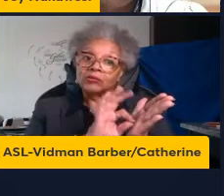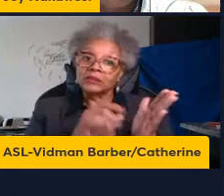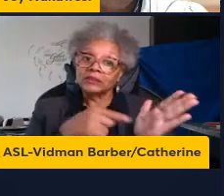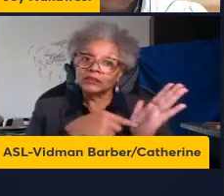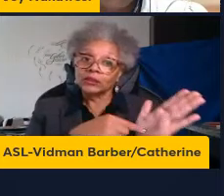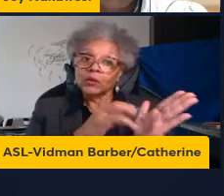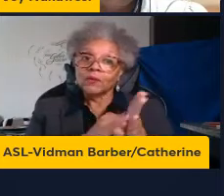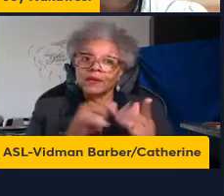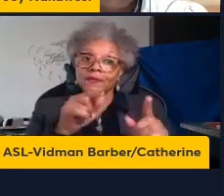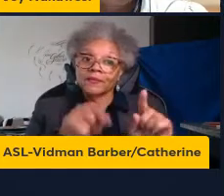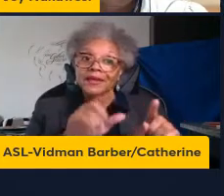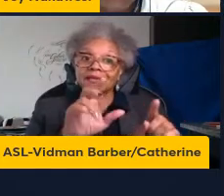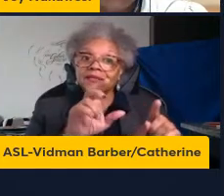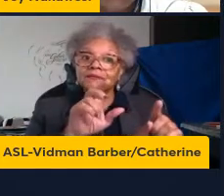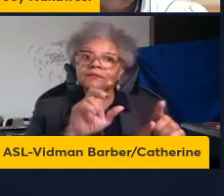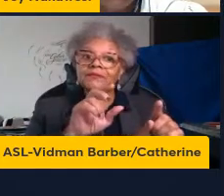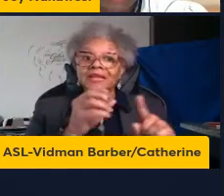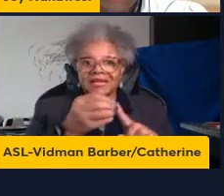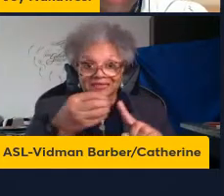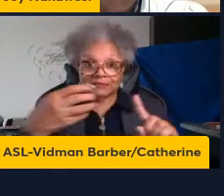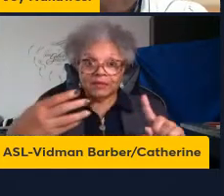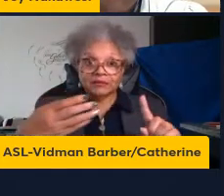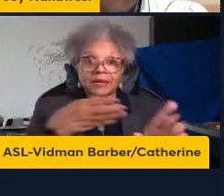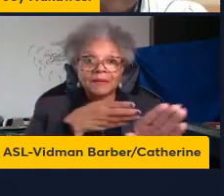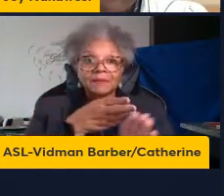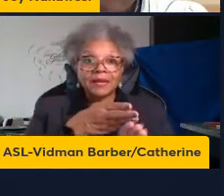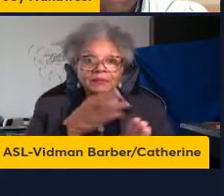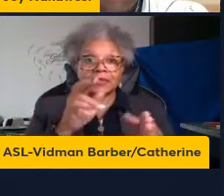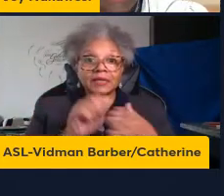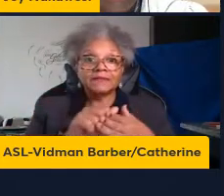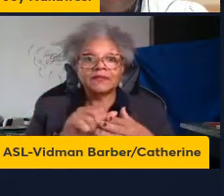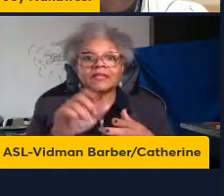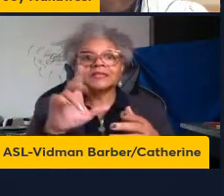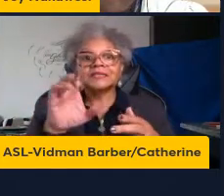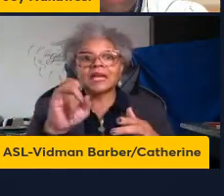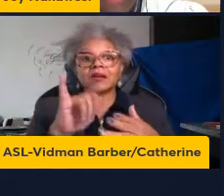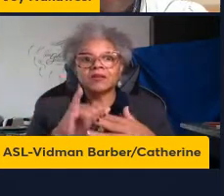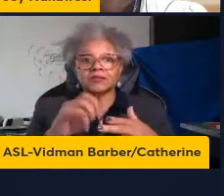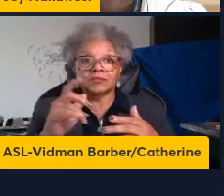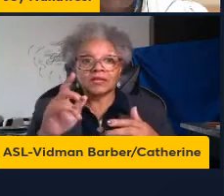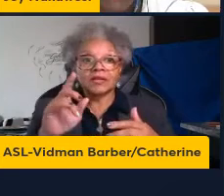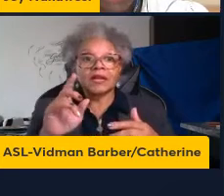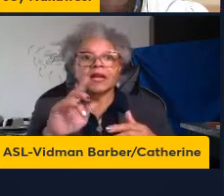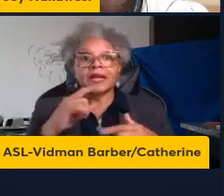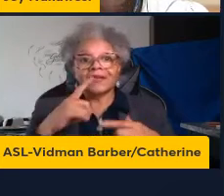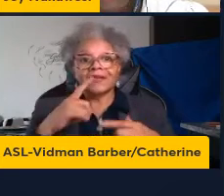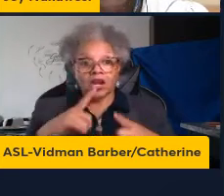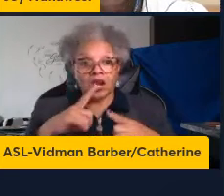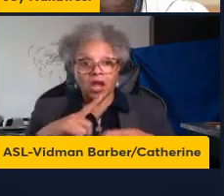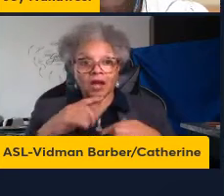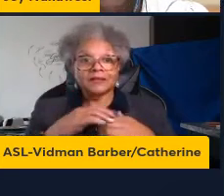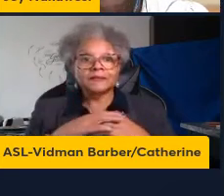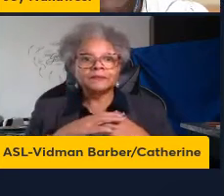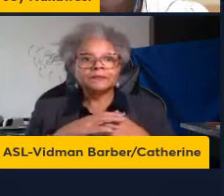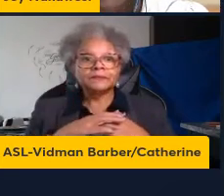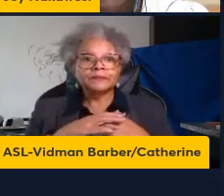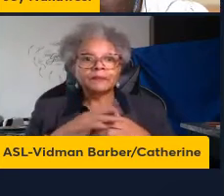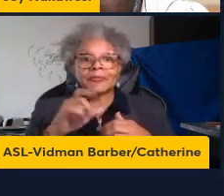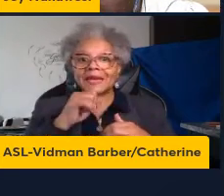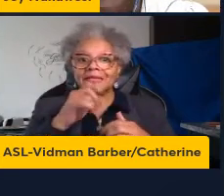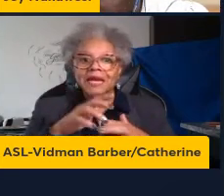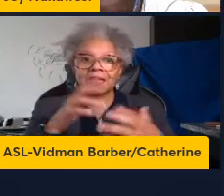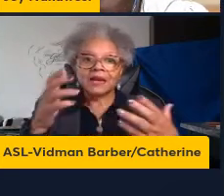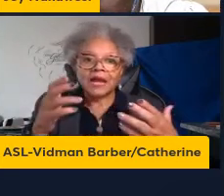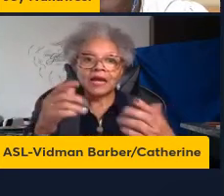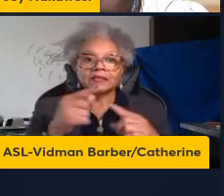that this TREM expansion is mainly in the cells that are resident in the lungs and not a lot is coming